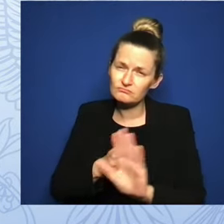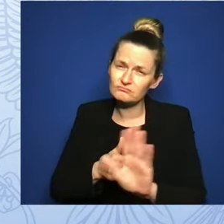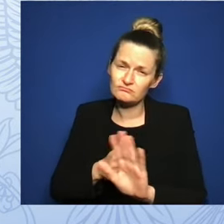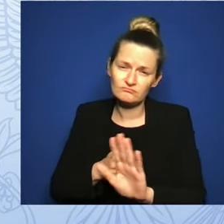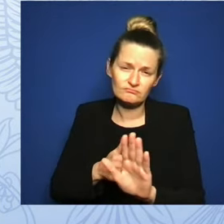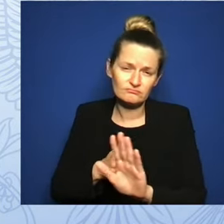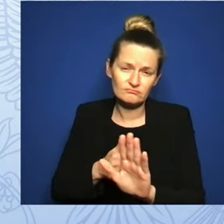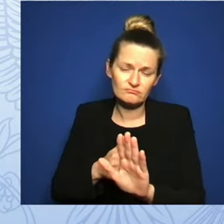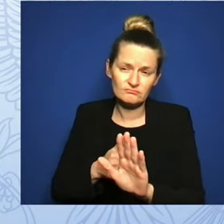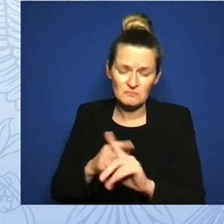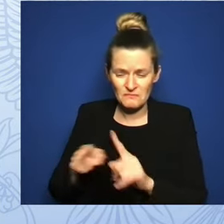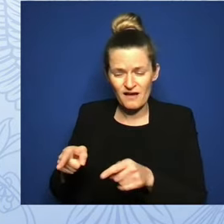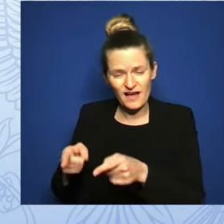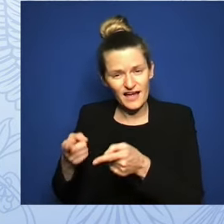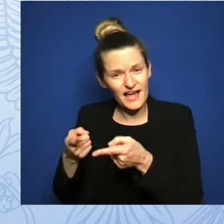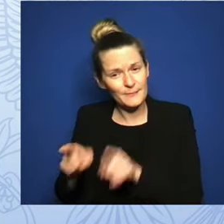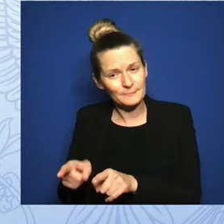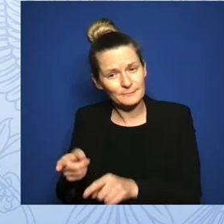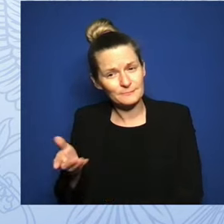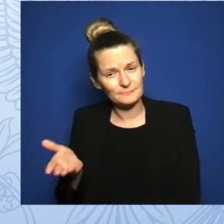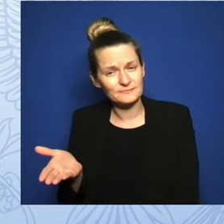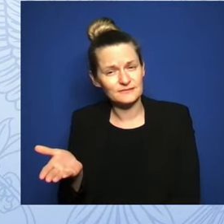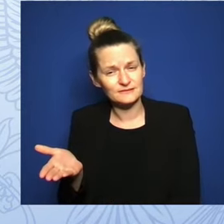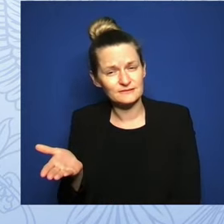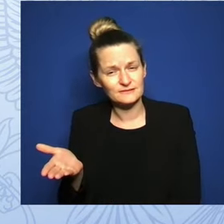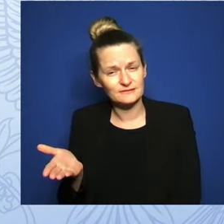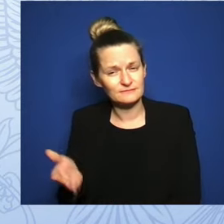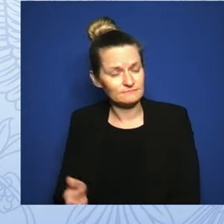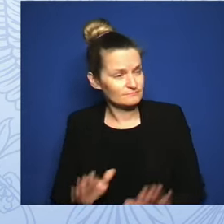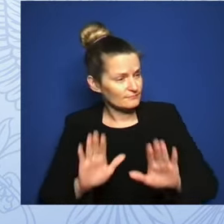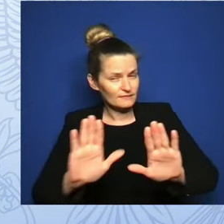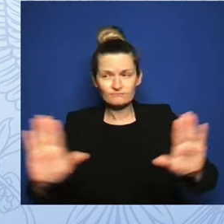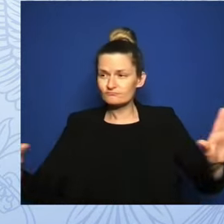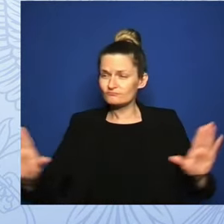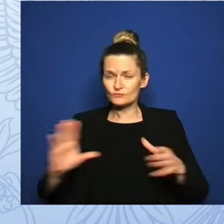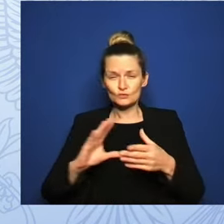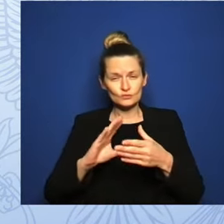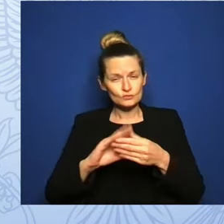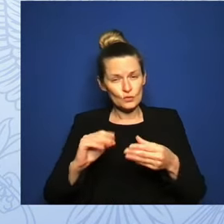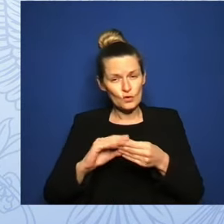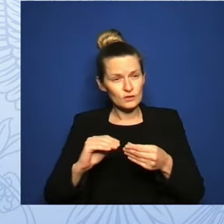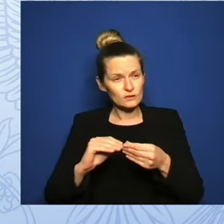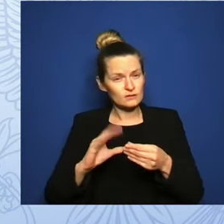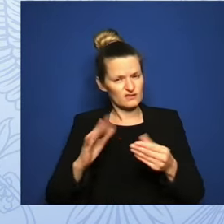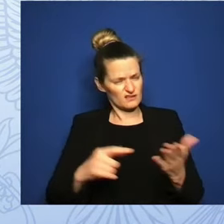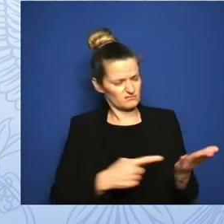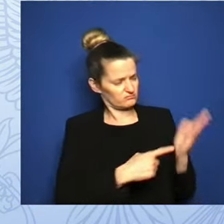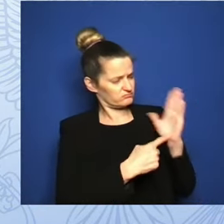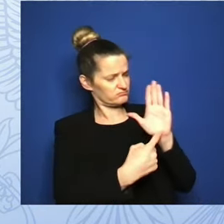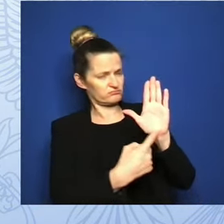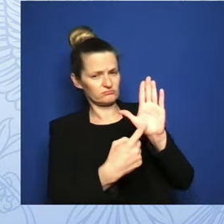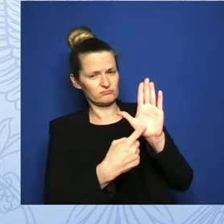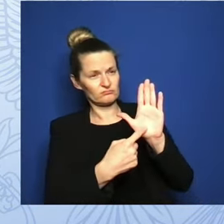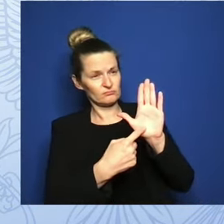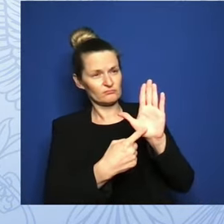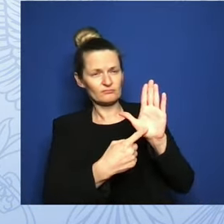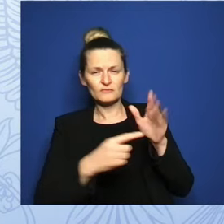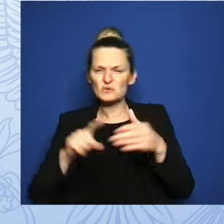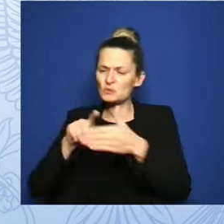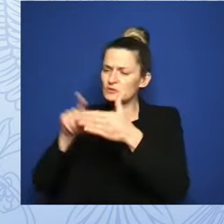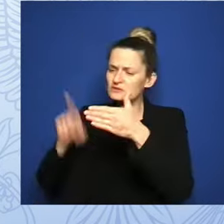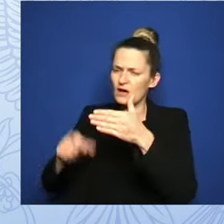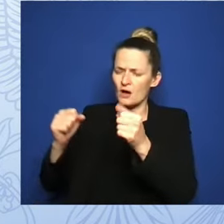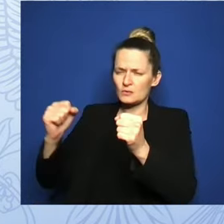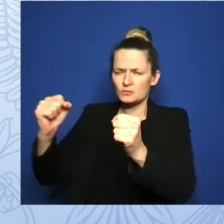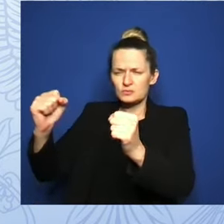But stories like yours are how we shed light on the cruel and devastating consequences of those bans. So I